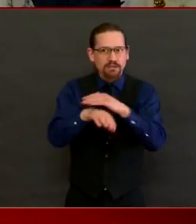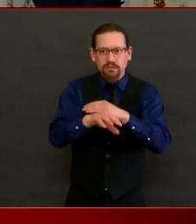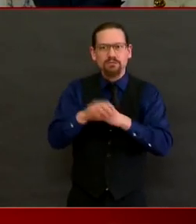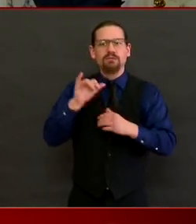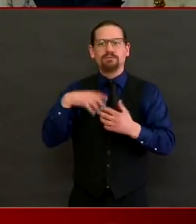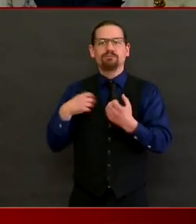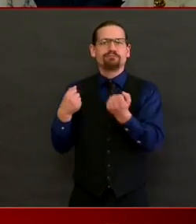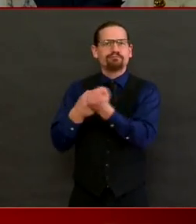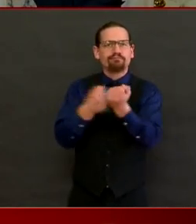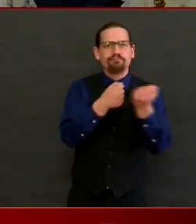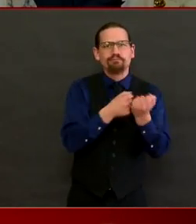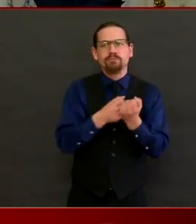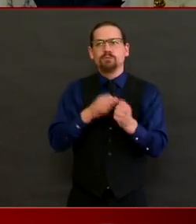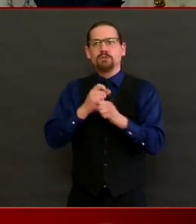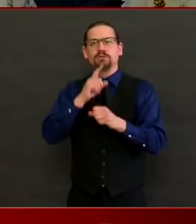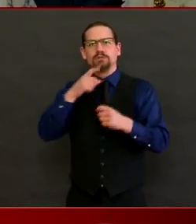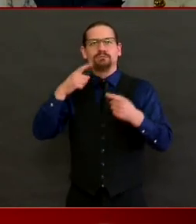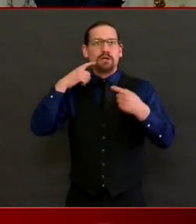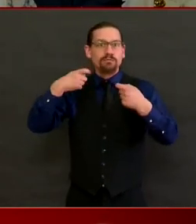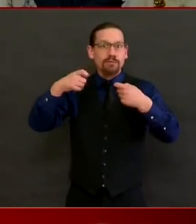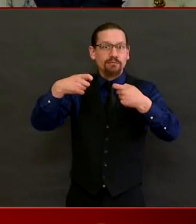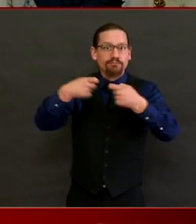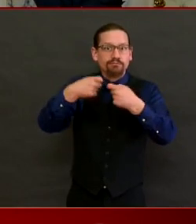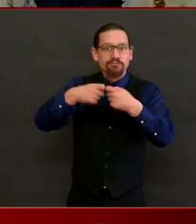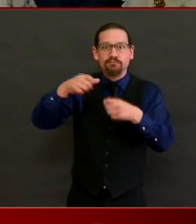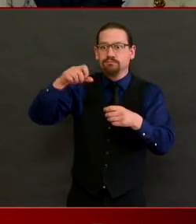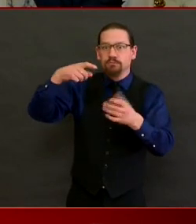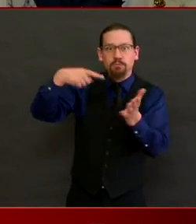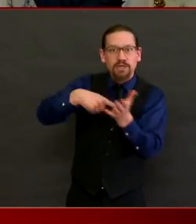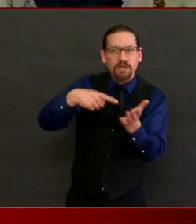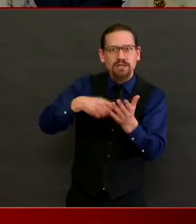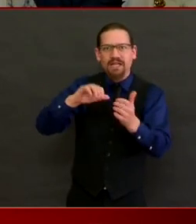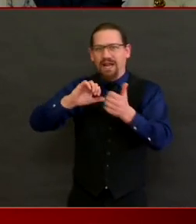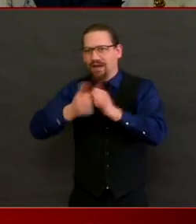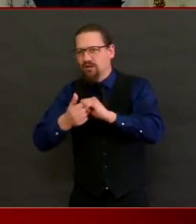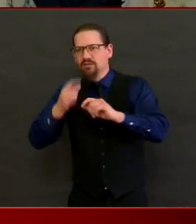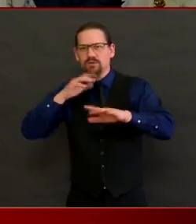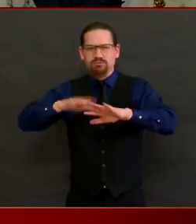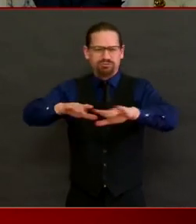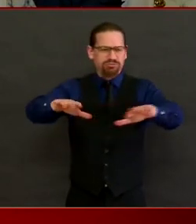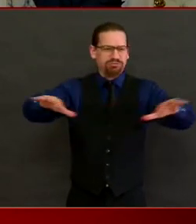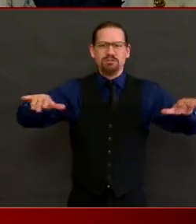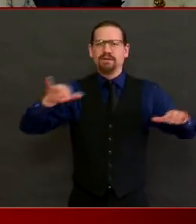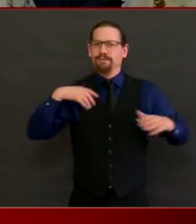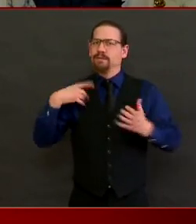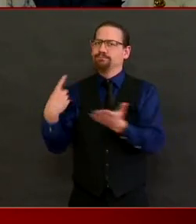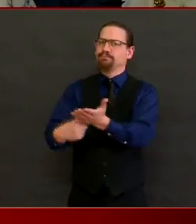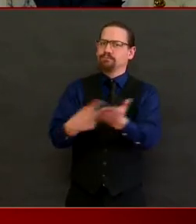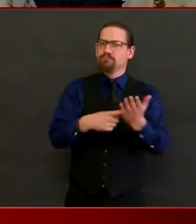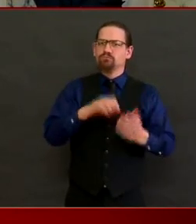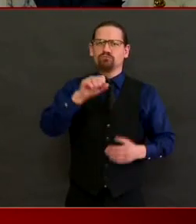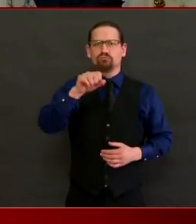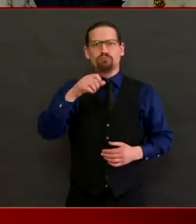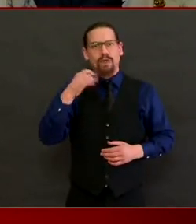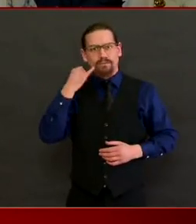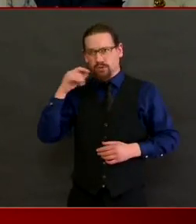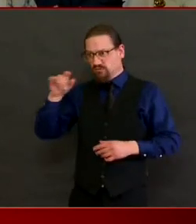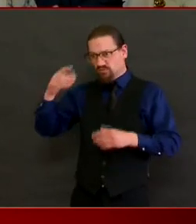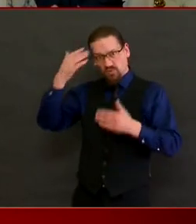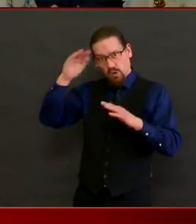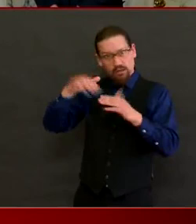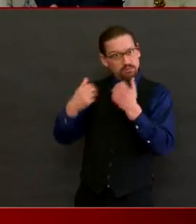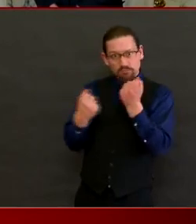of people who you feel are being left out, then please reach out to us. Steve Clampkin from WPRO